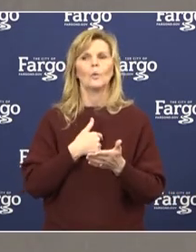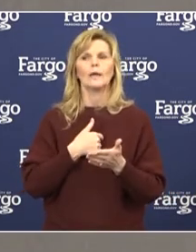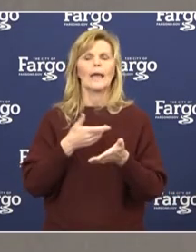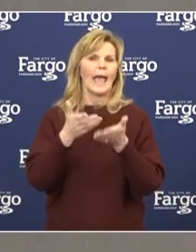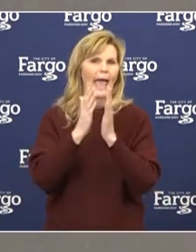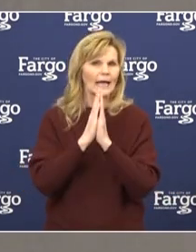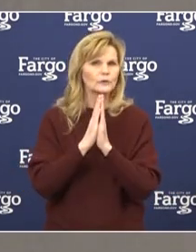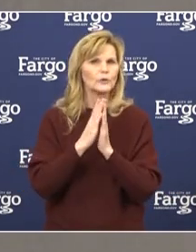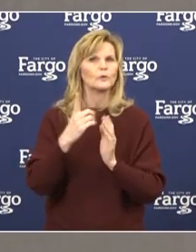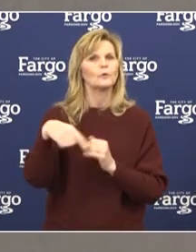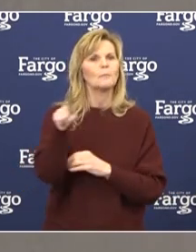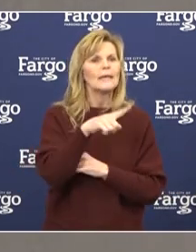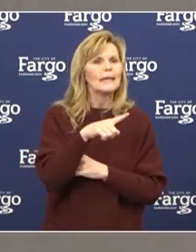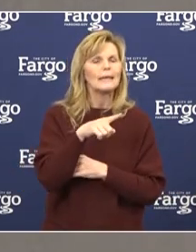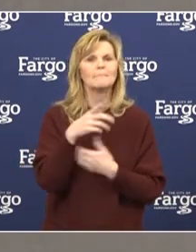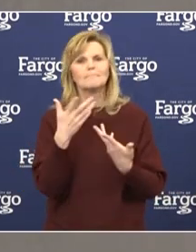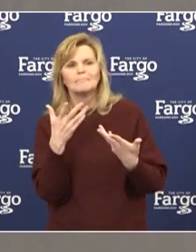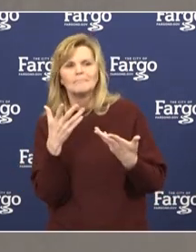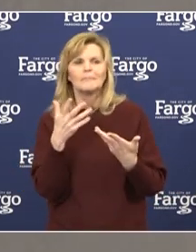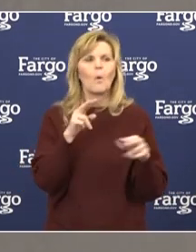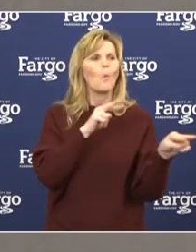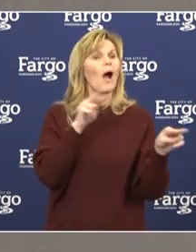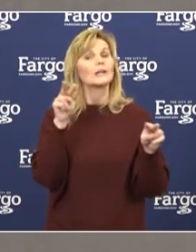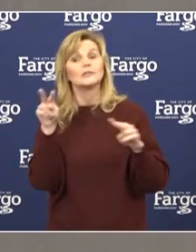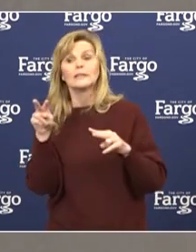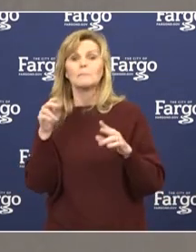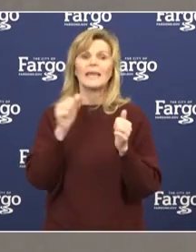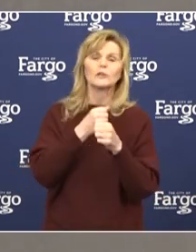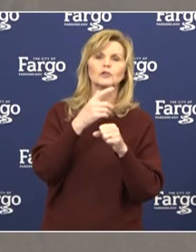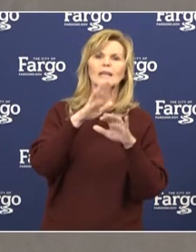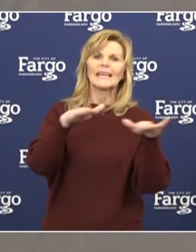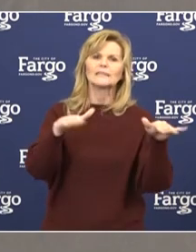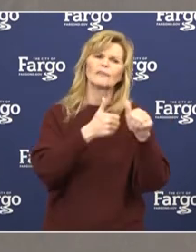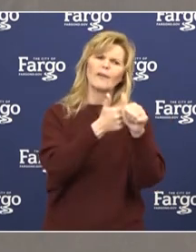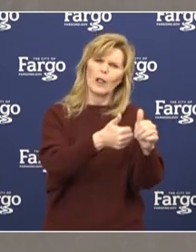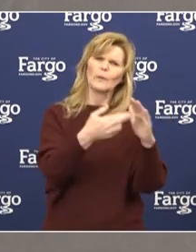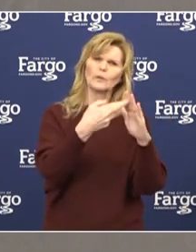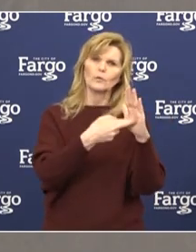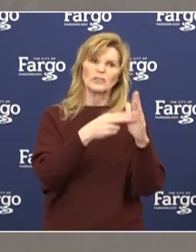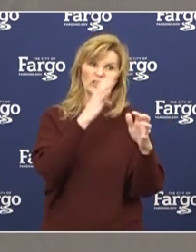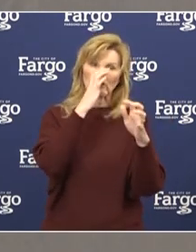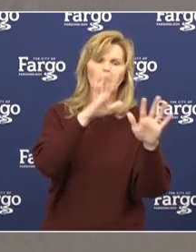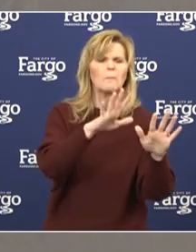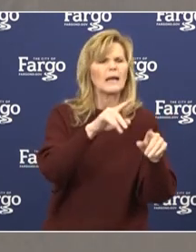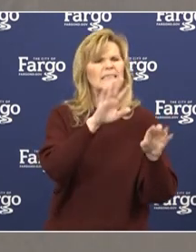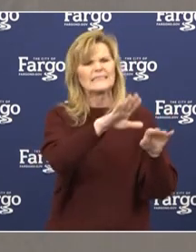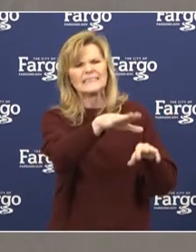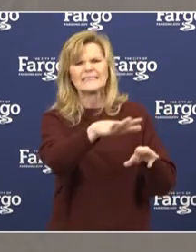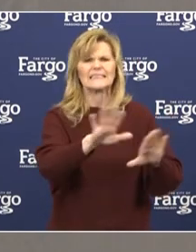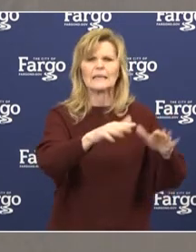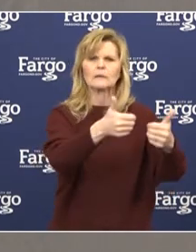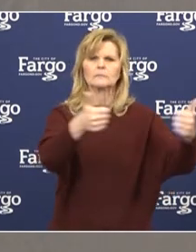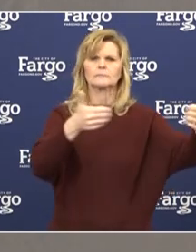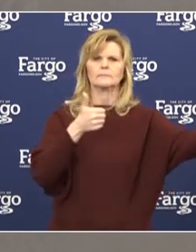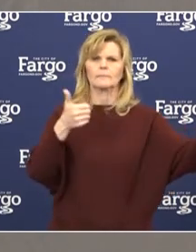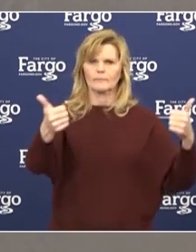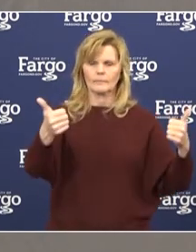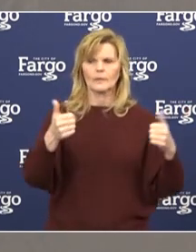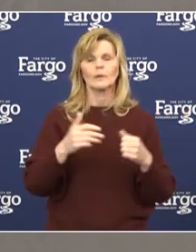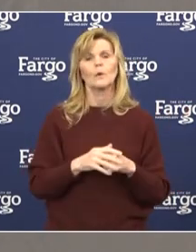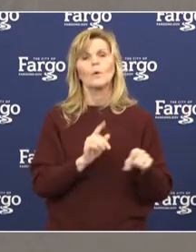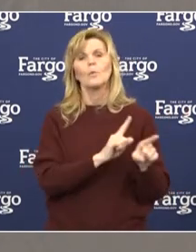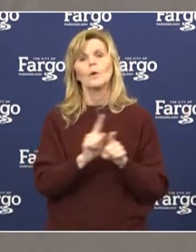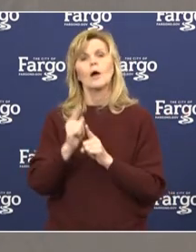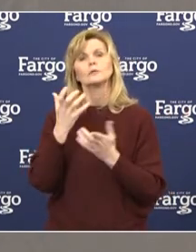that neighborhood parent to make sure that our kids are abiding by those rules. Also, we would like for folks to be